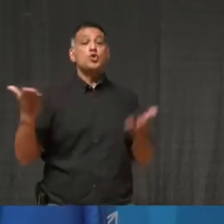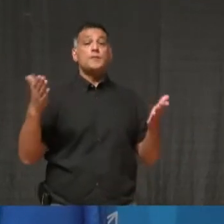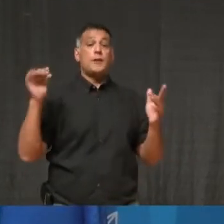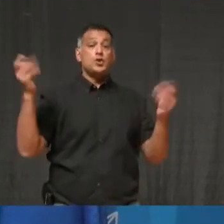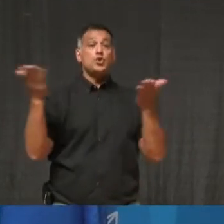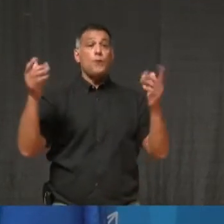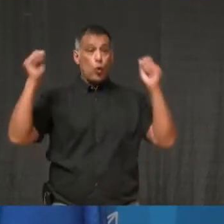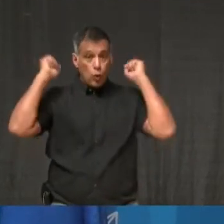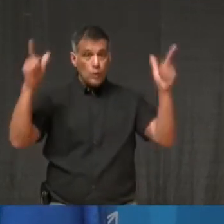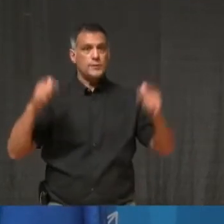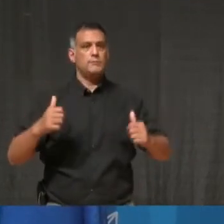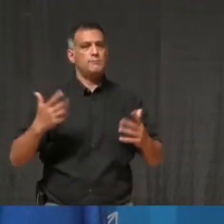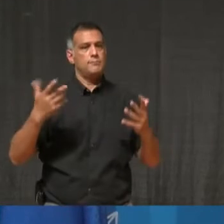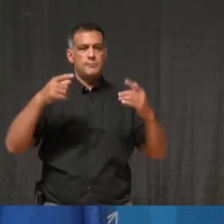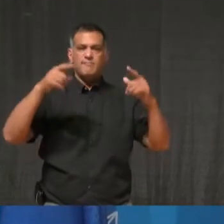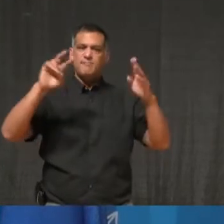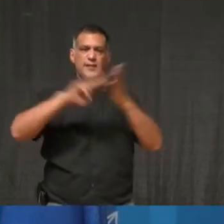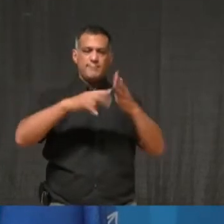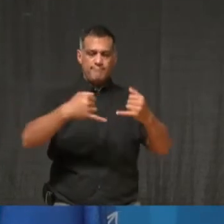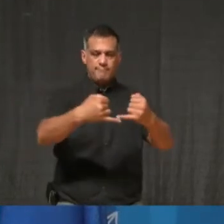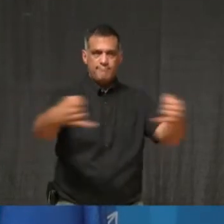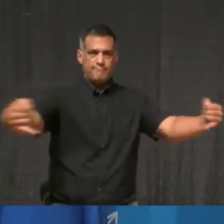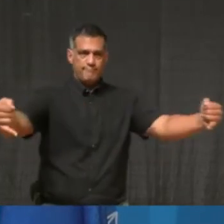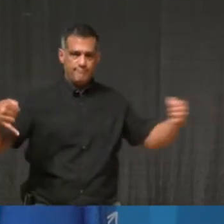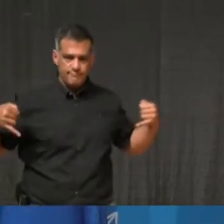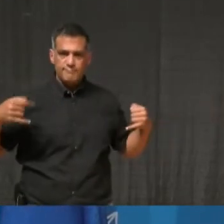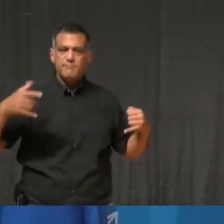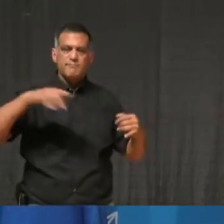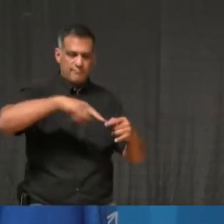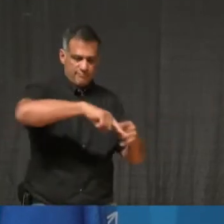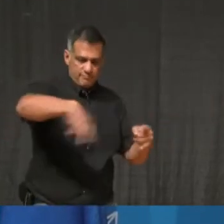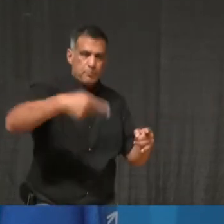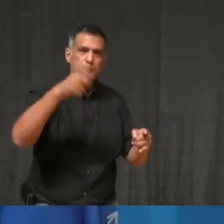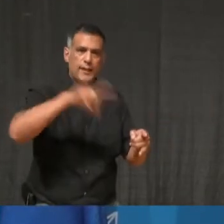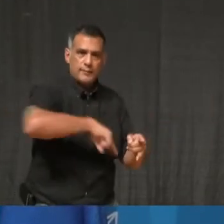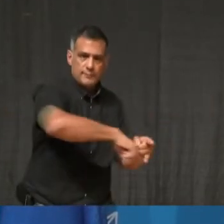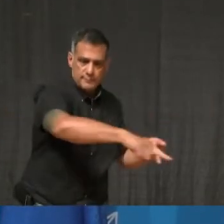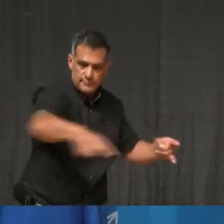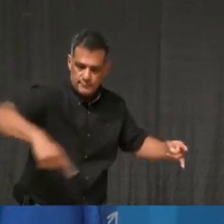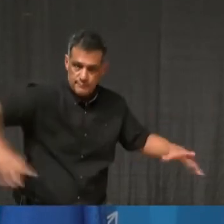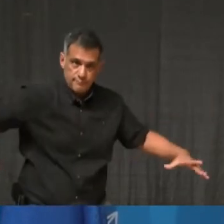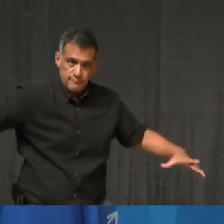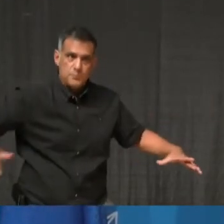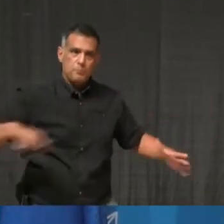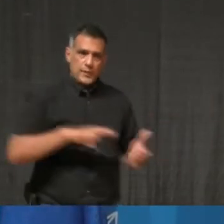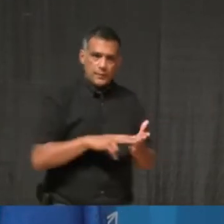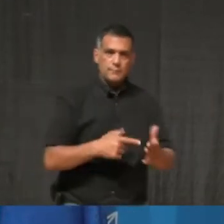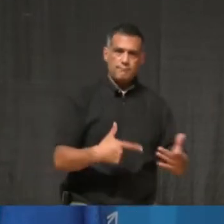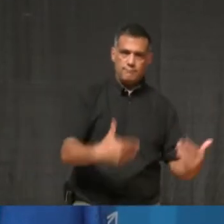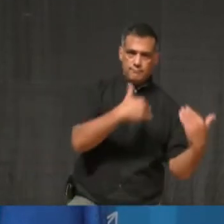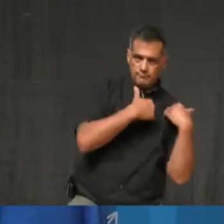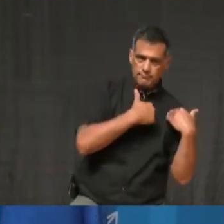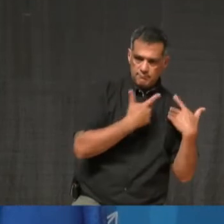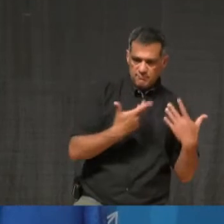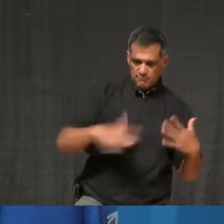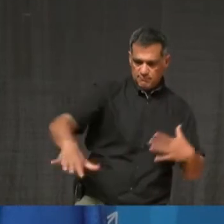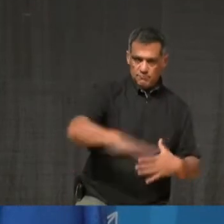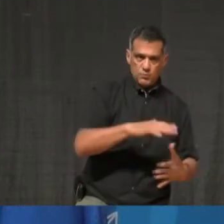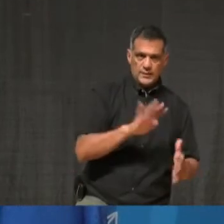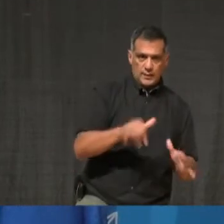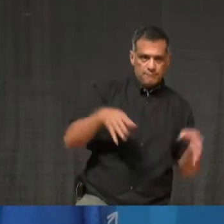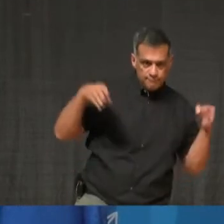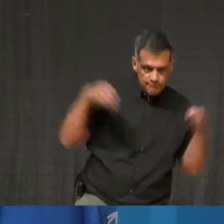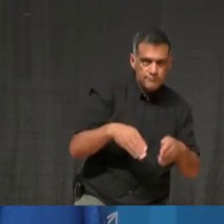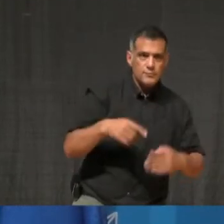live within the region of Peel as well as within these three different municipalities. We do recognize that there is, there are